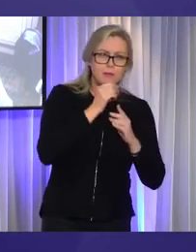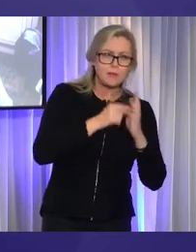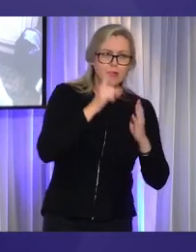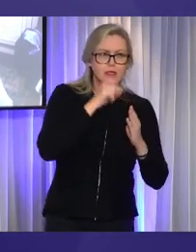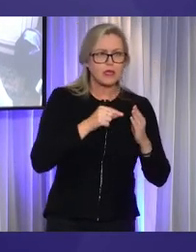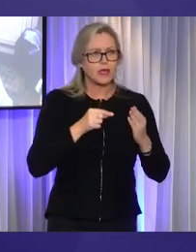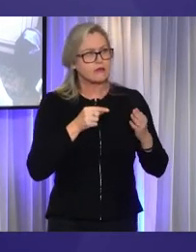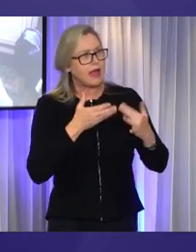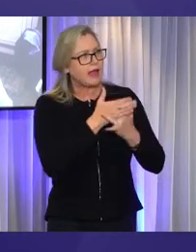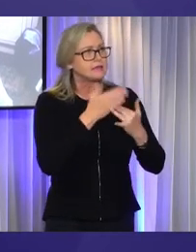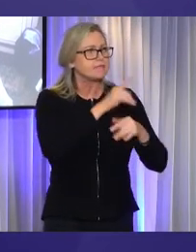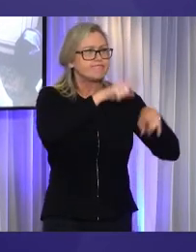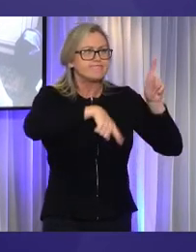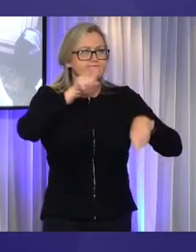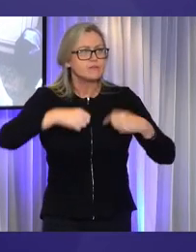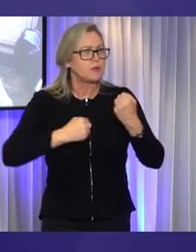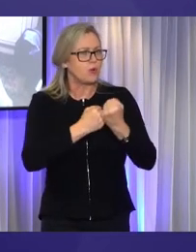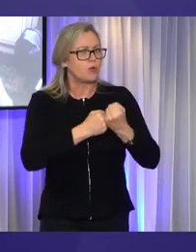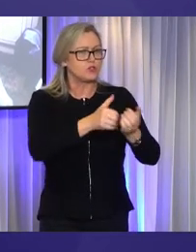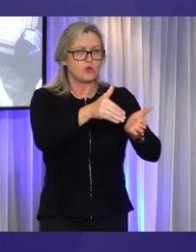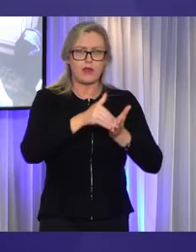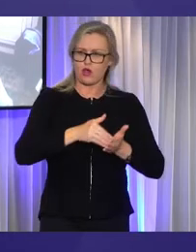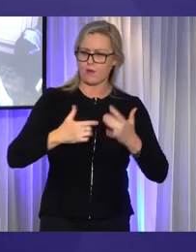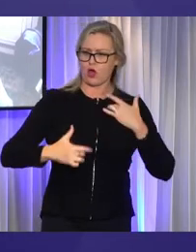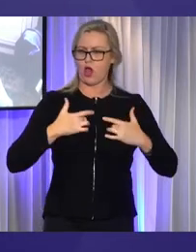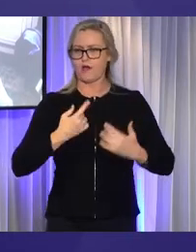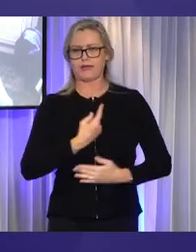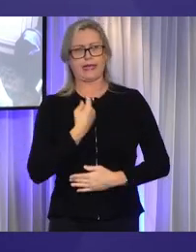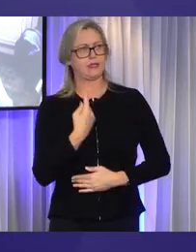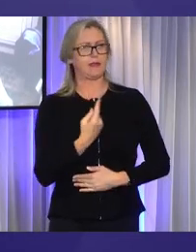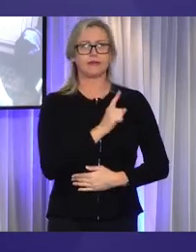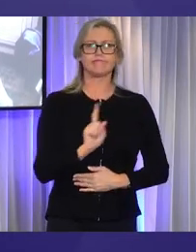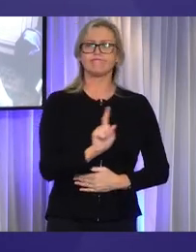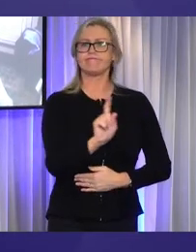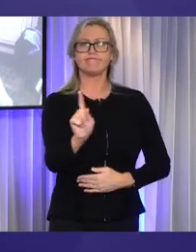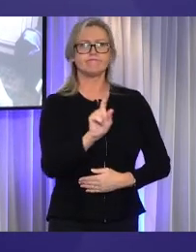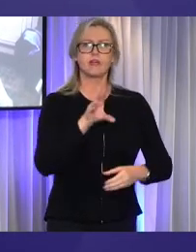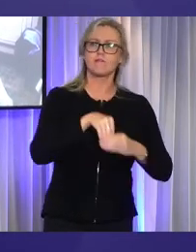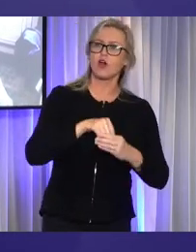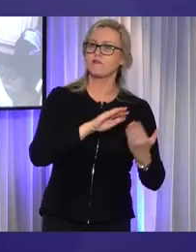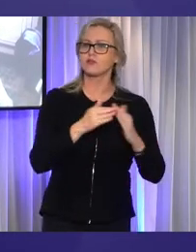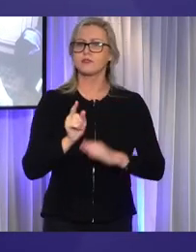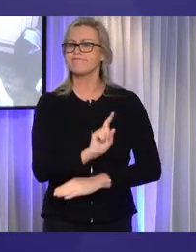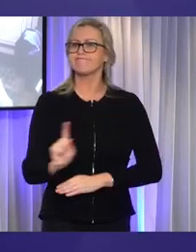supports to assist them to live independently and engage in their communities.